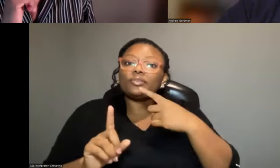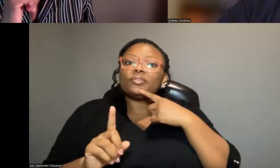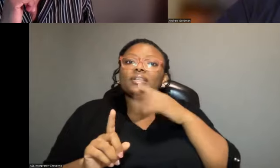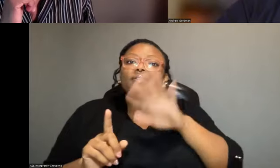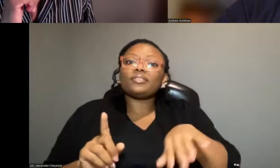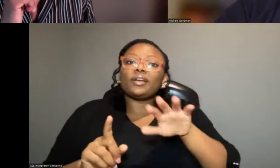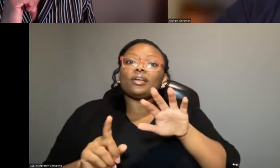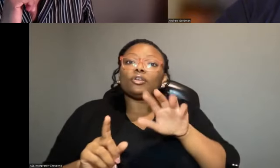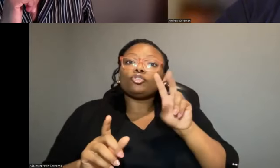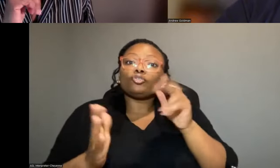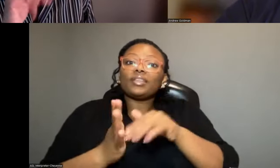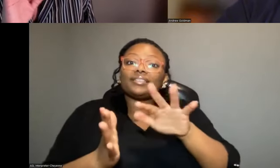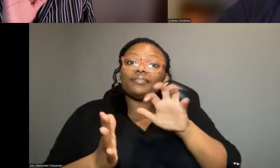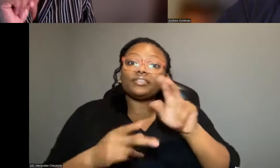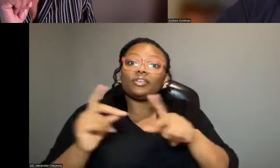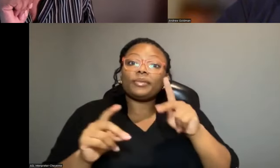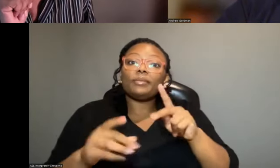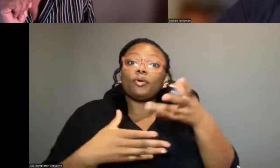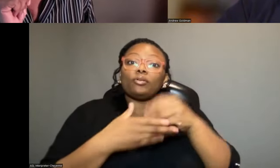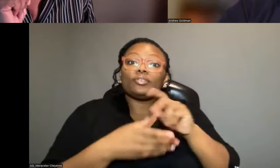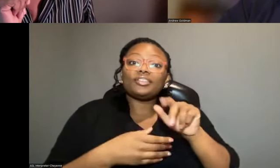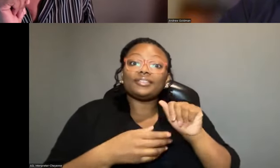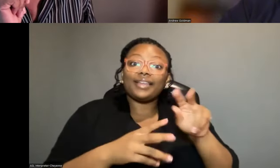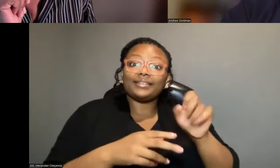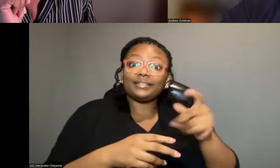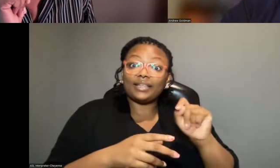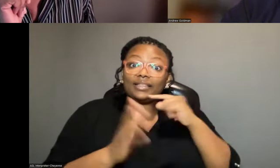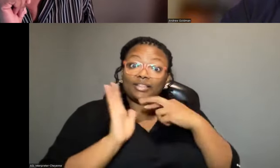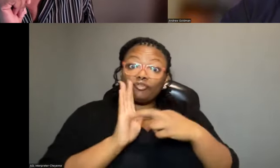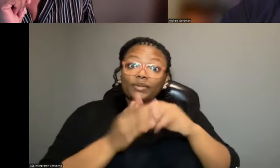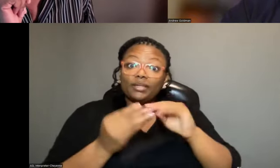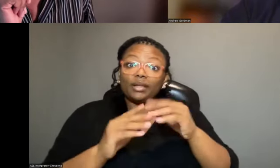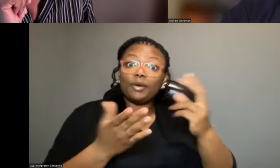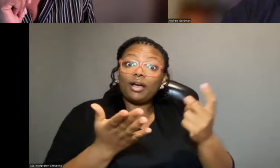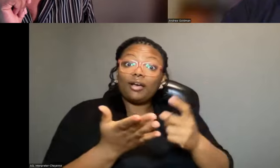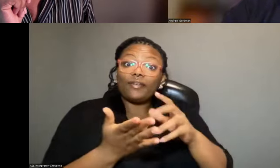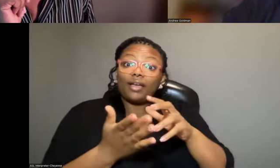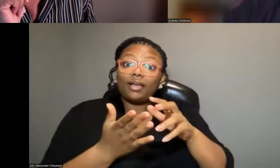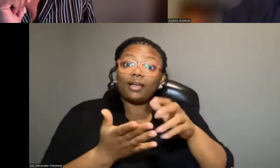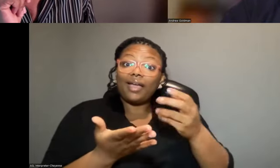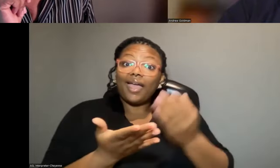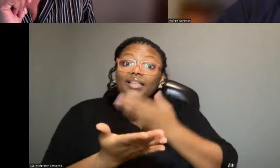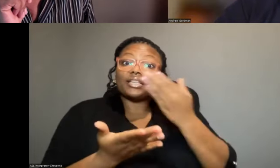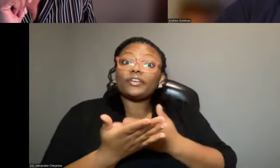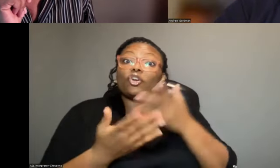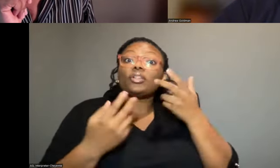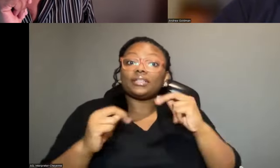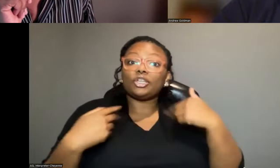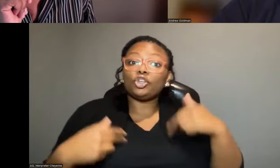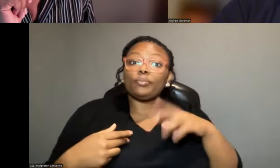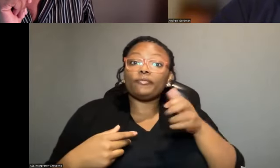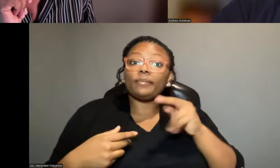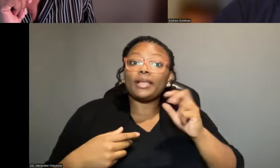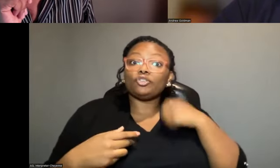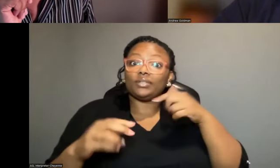2,500 people represented in your data set. Does that represent the number of excavations, or are there additional human remains that you were able to